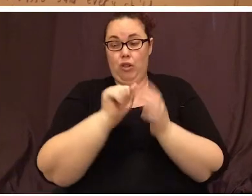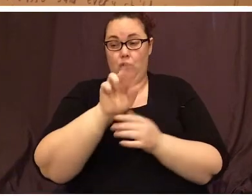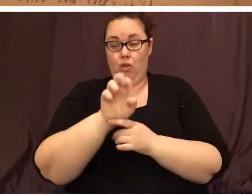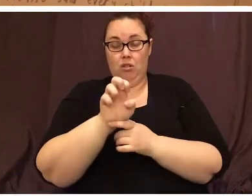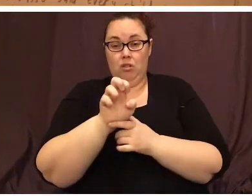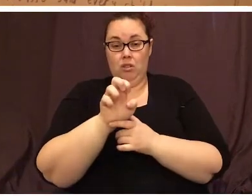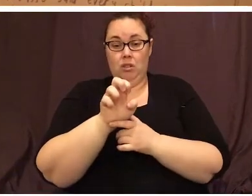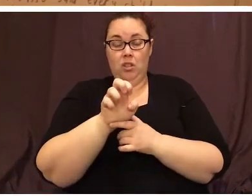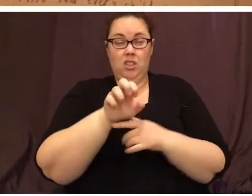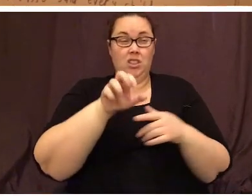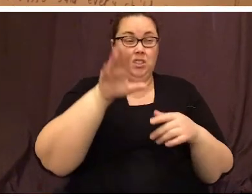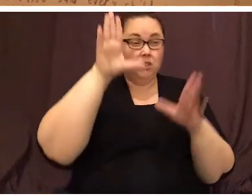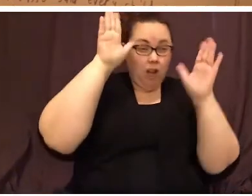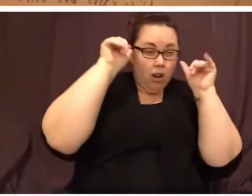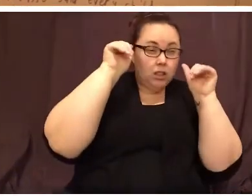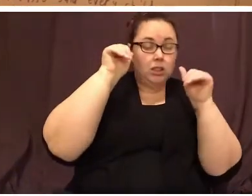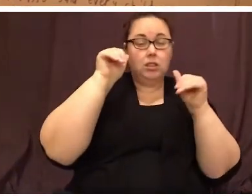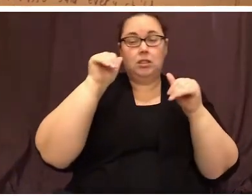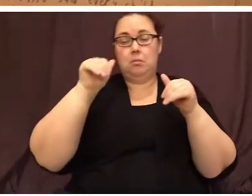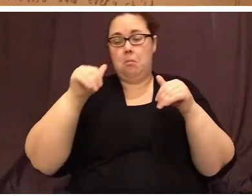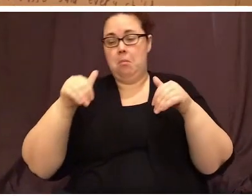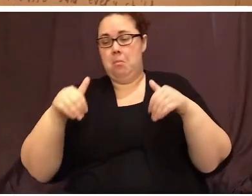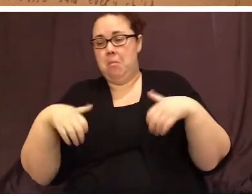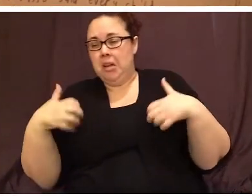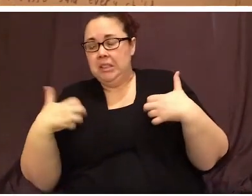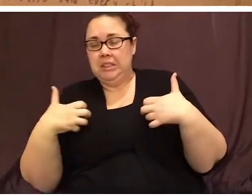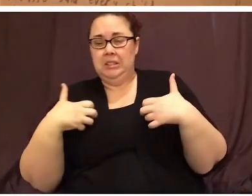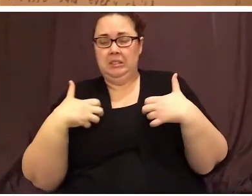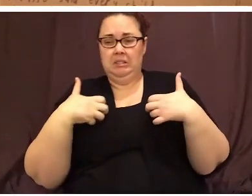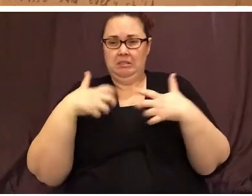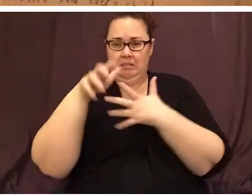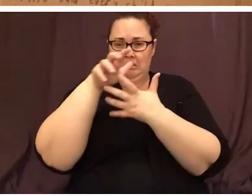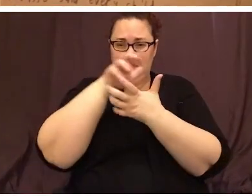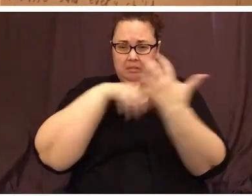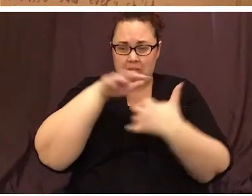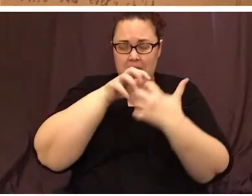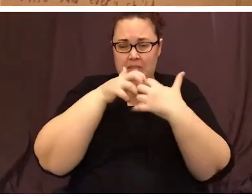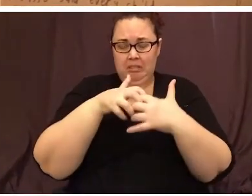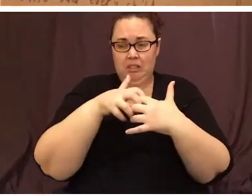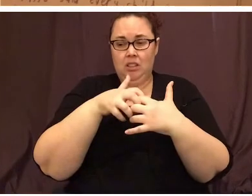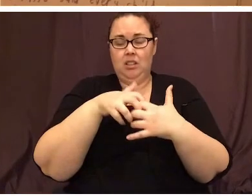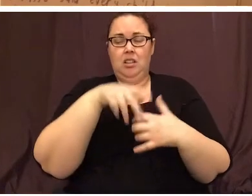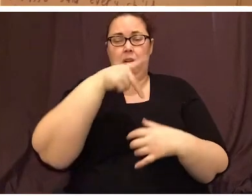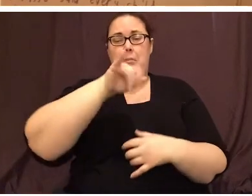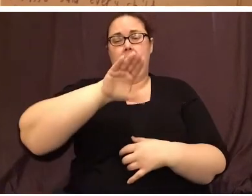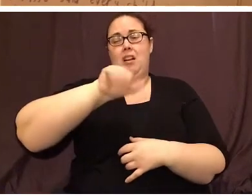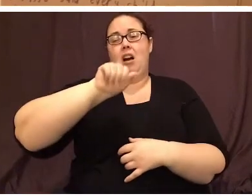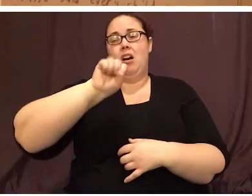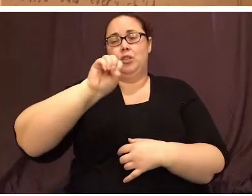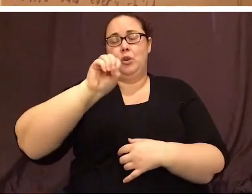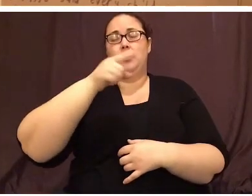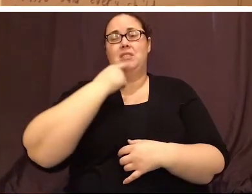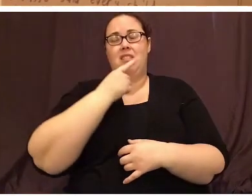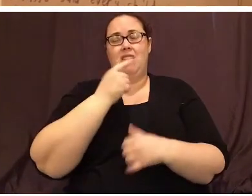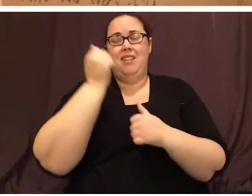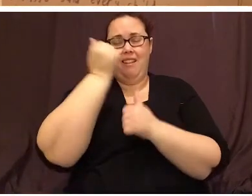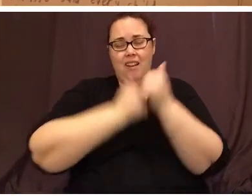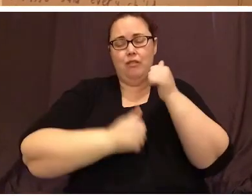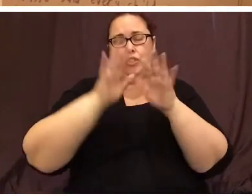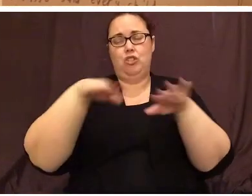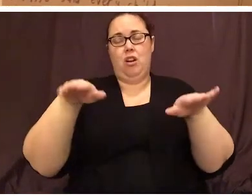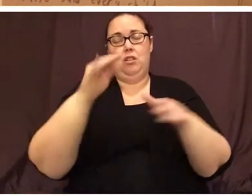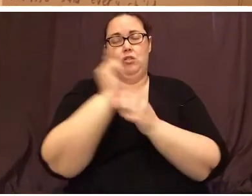monkeys? Picasso said every child is an artist. But I don't know. I don't think he met your brother.